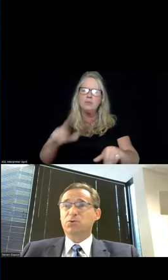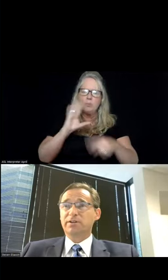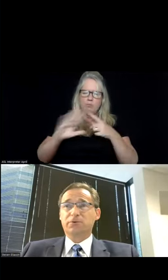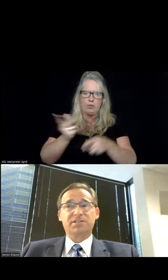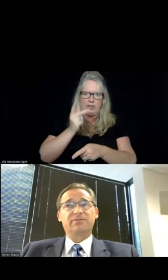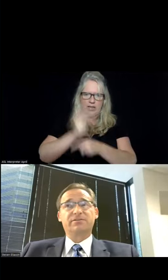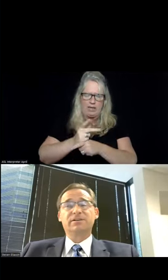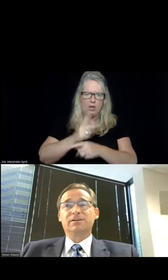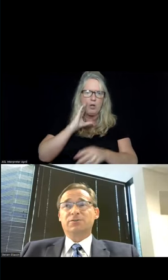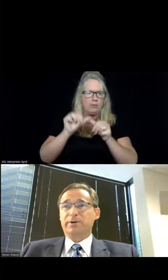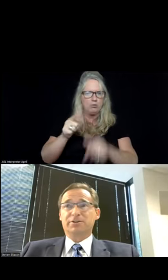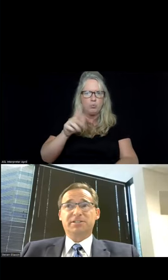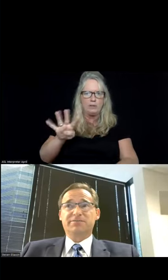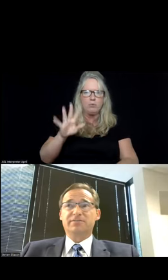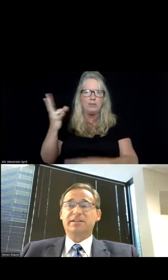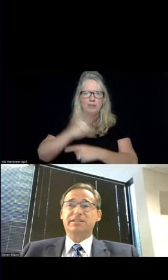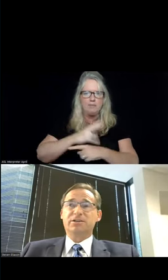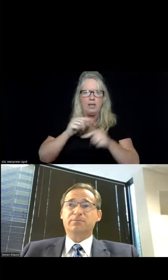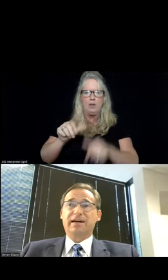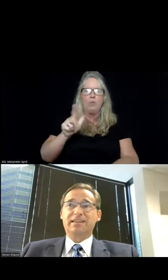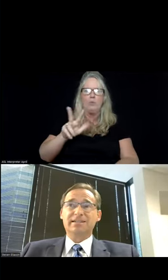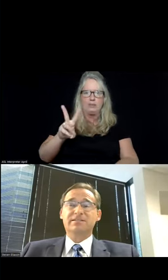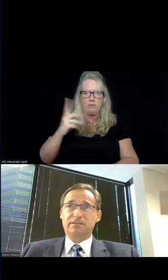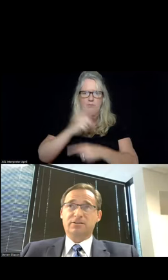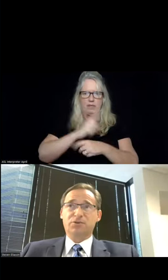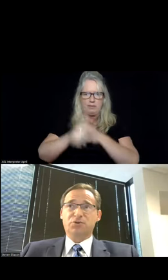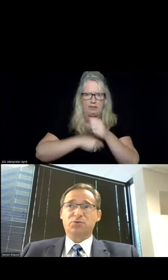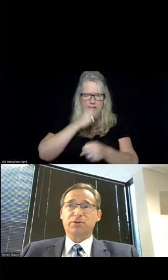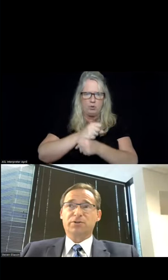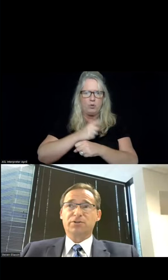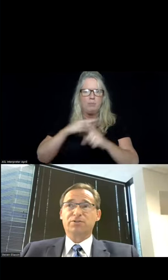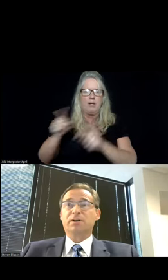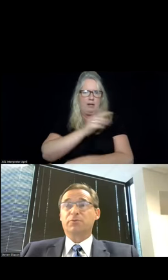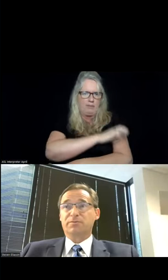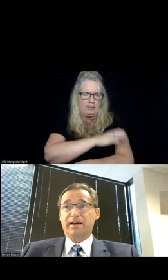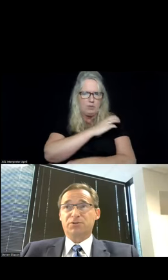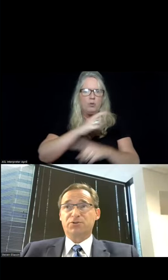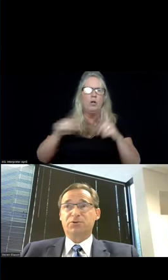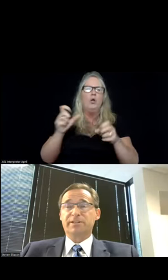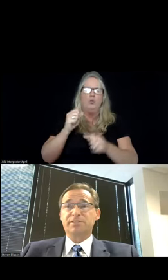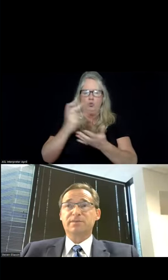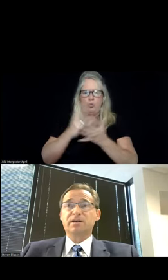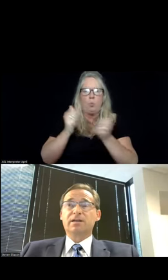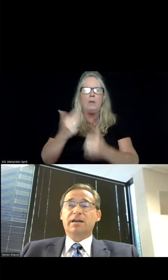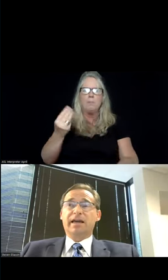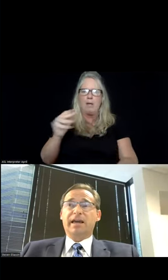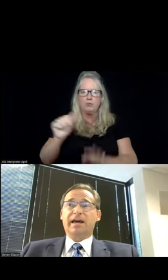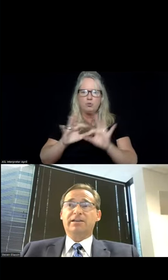It's staffed 24-7, 365 days a year by licensed clinical social workers with master's degrees.